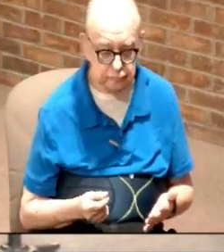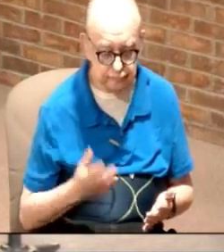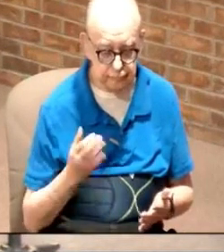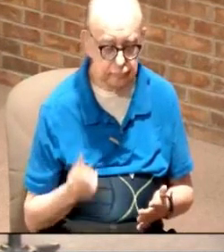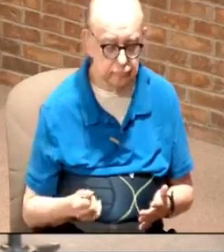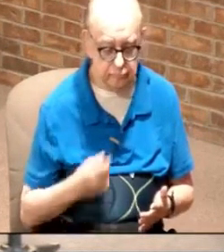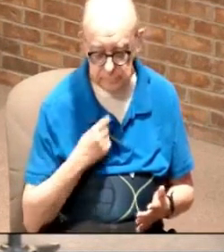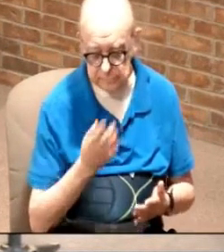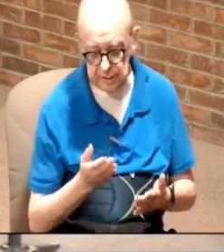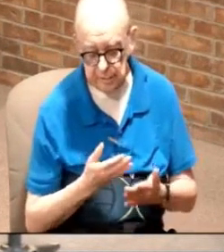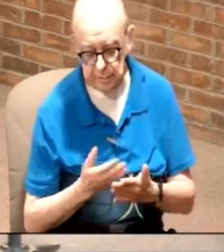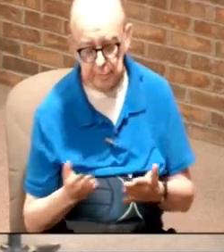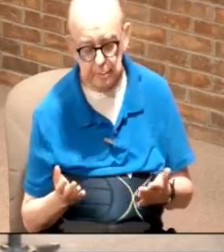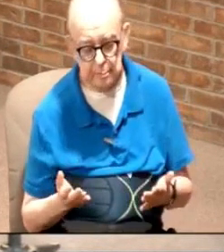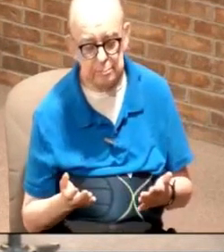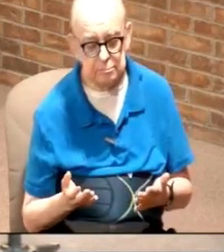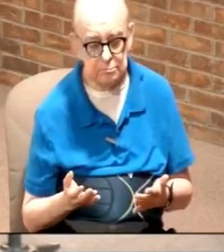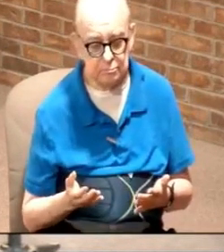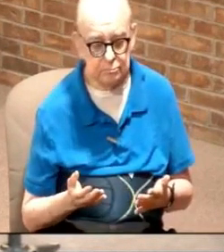Because, let me say this to you.